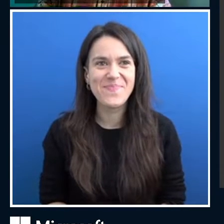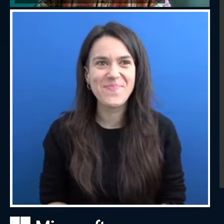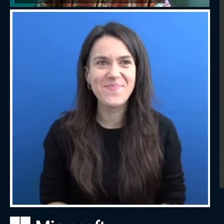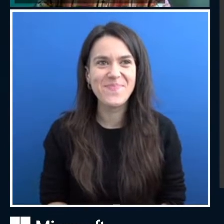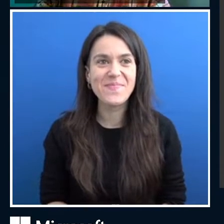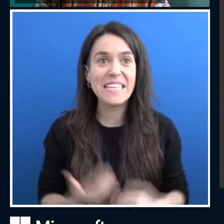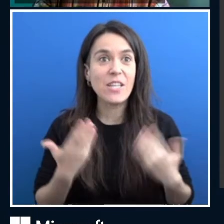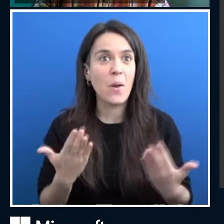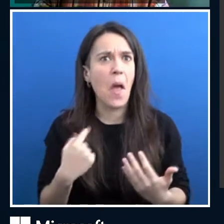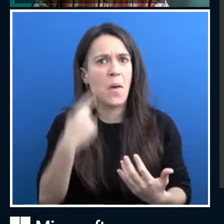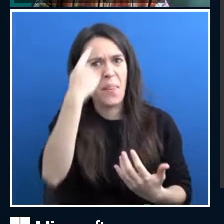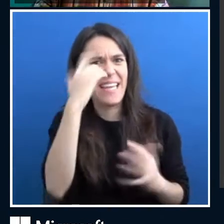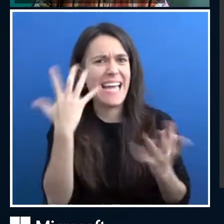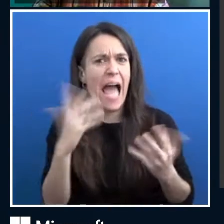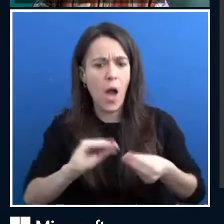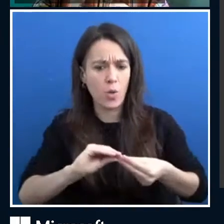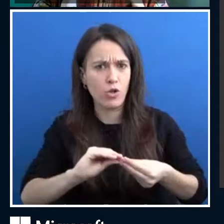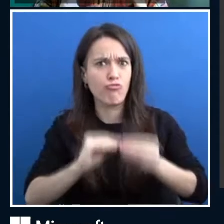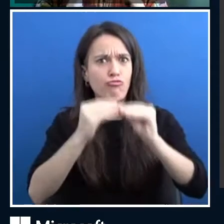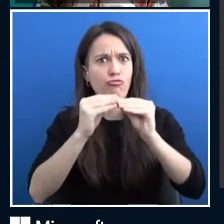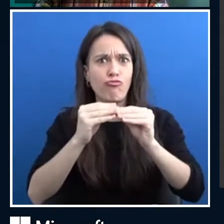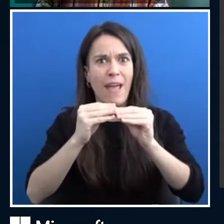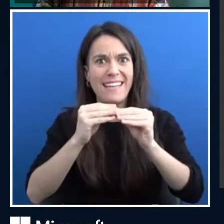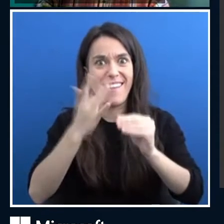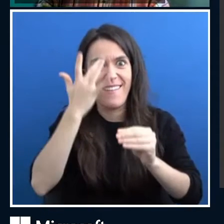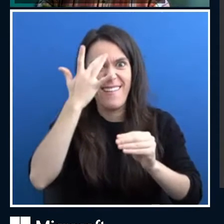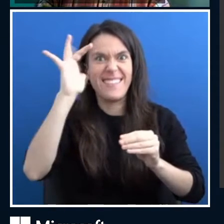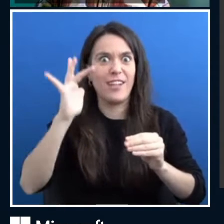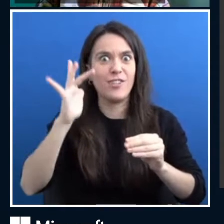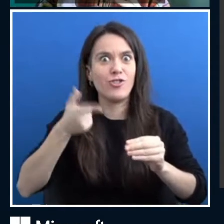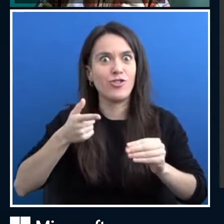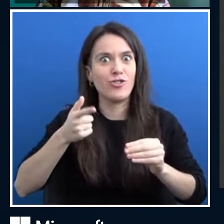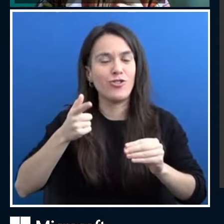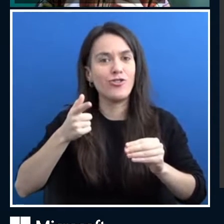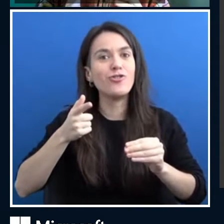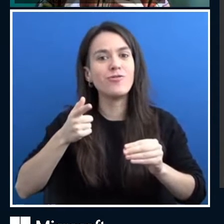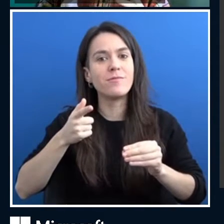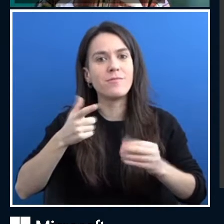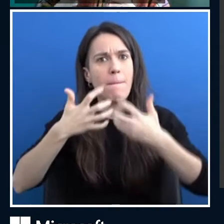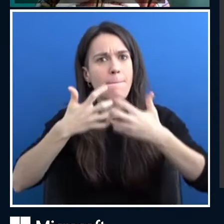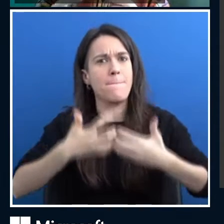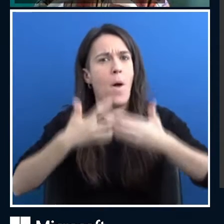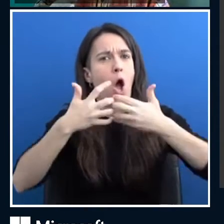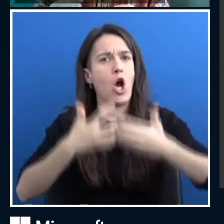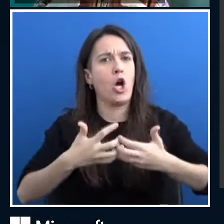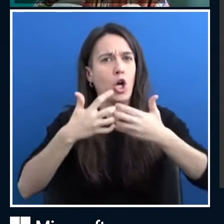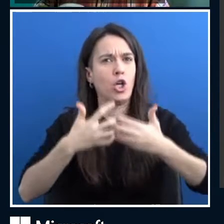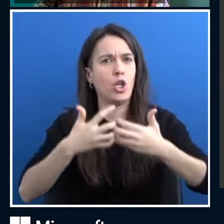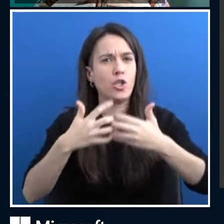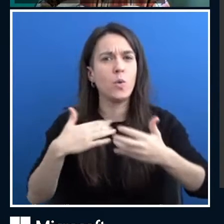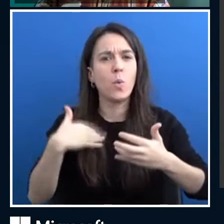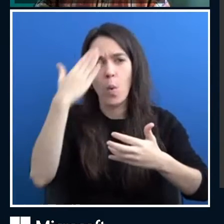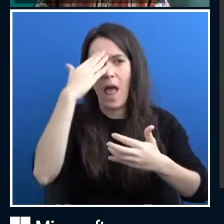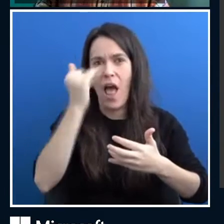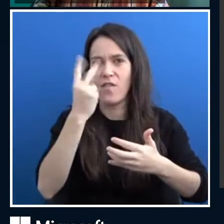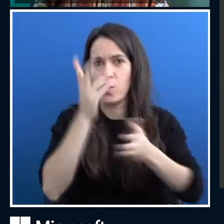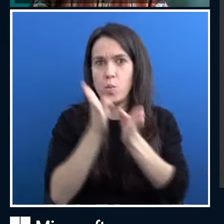intelligent machines. And because we know that people are intelligent, we have two ways to try to